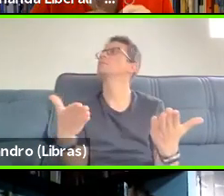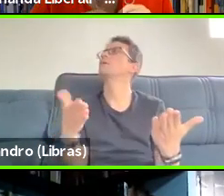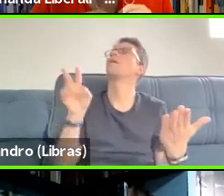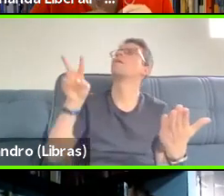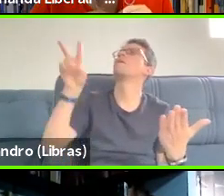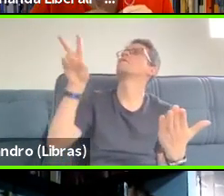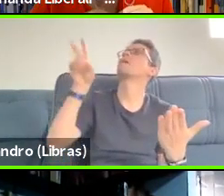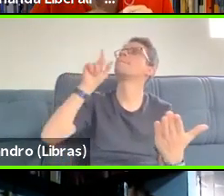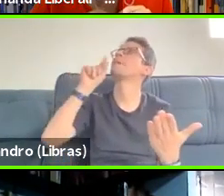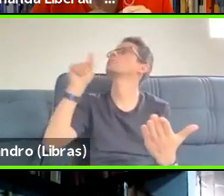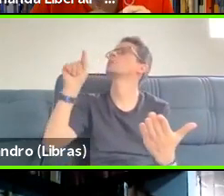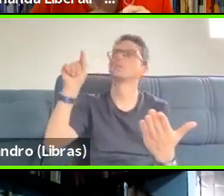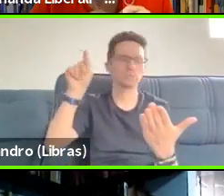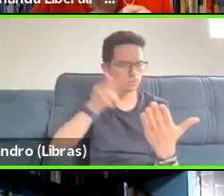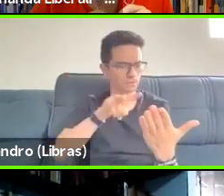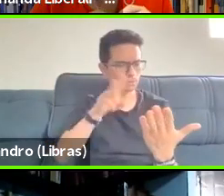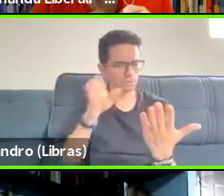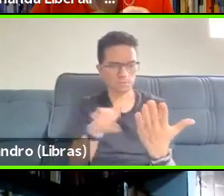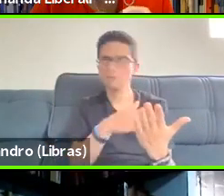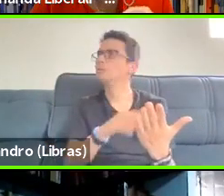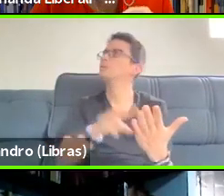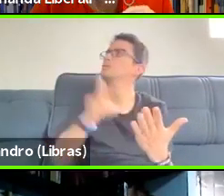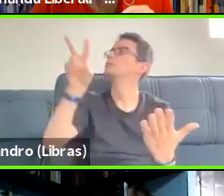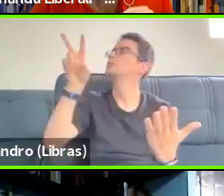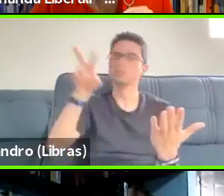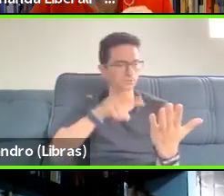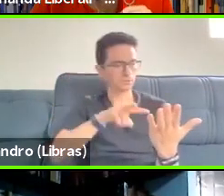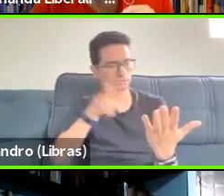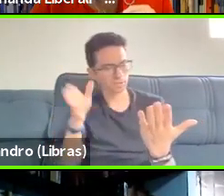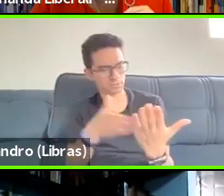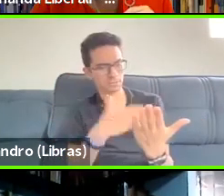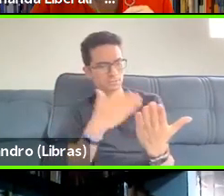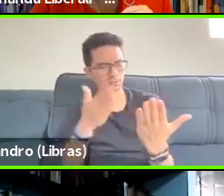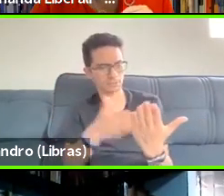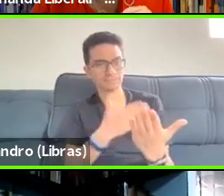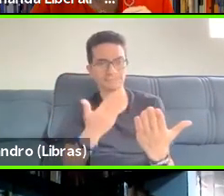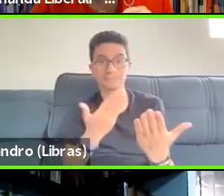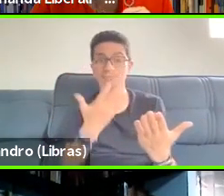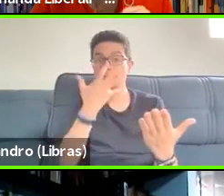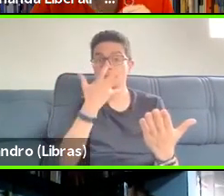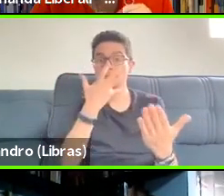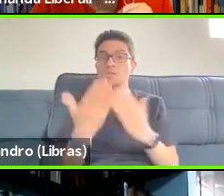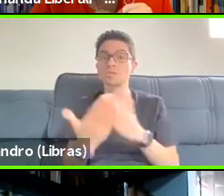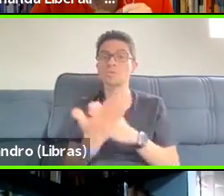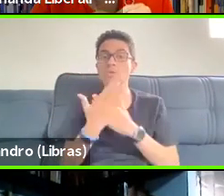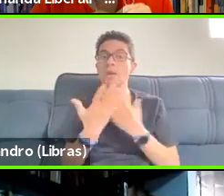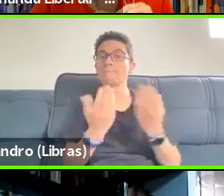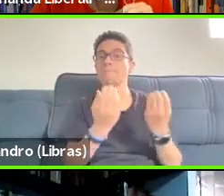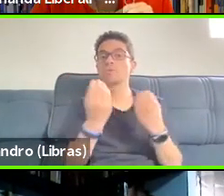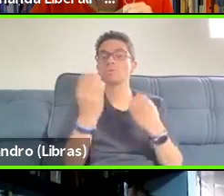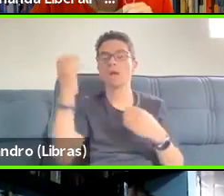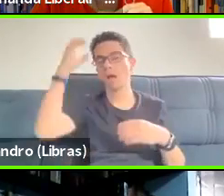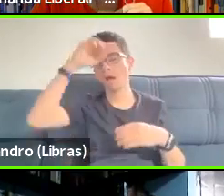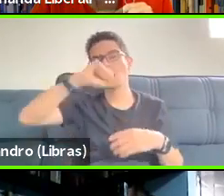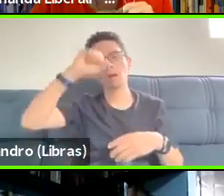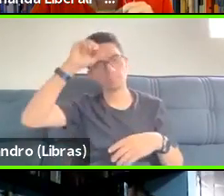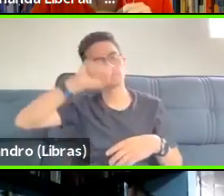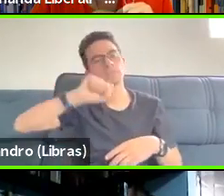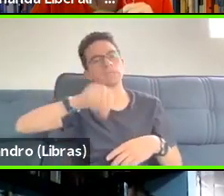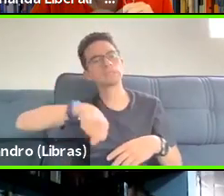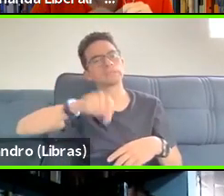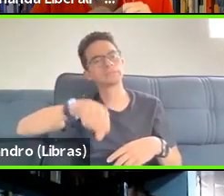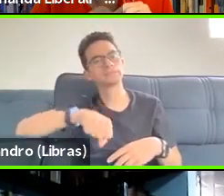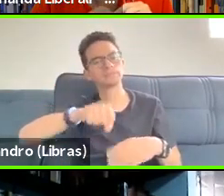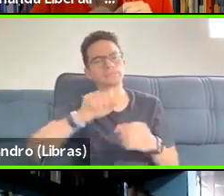that? And that was a tremendous basis for learning. So I would say that in a, in a pandemic or not, um,